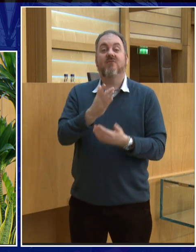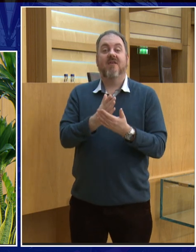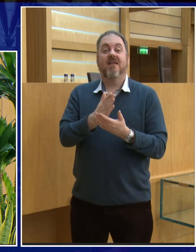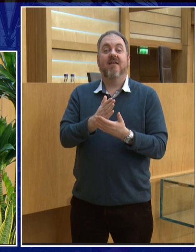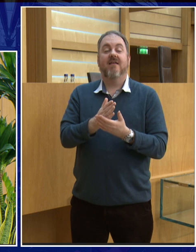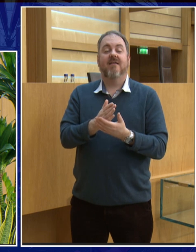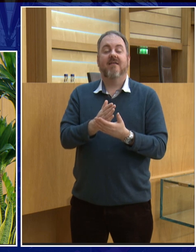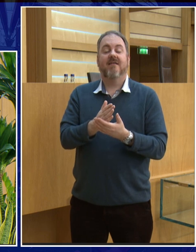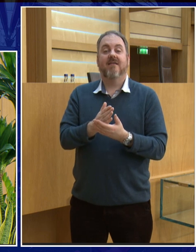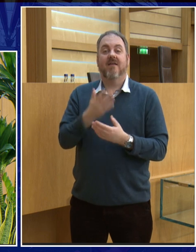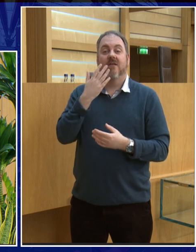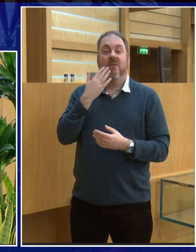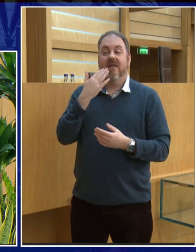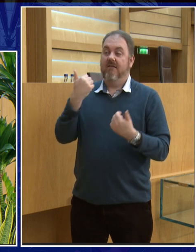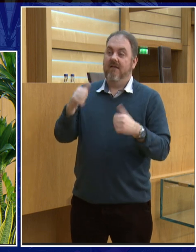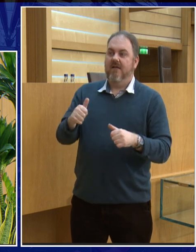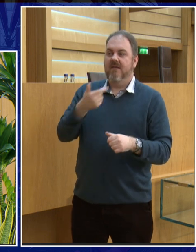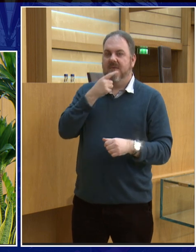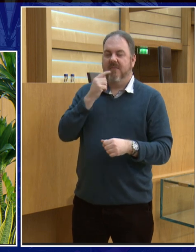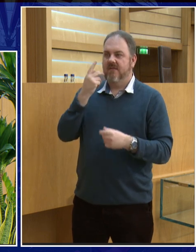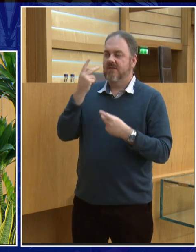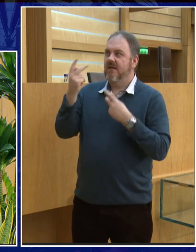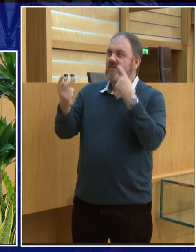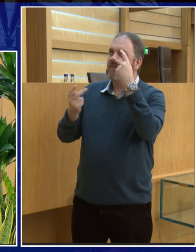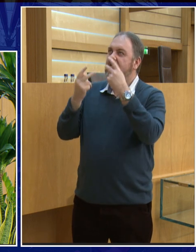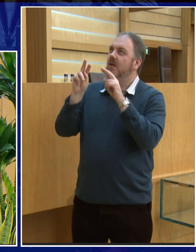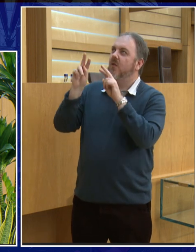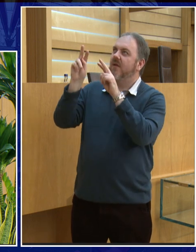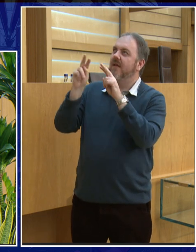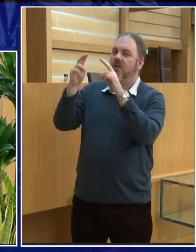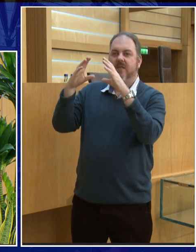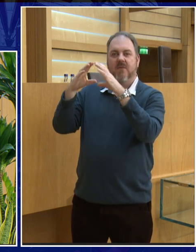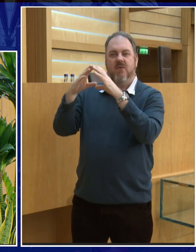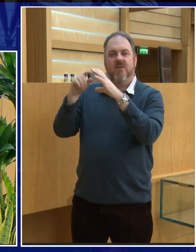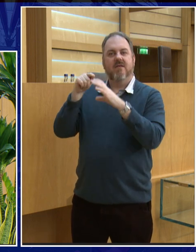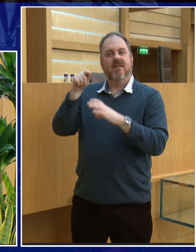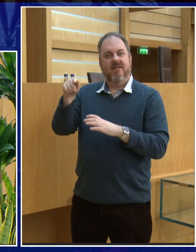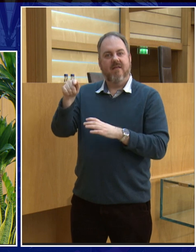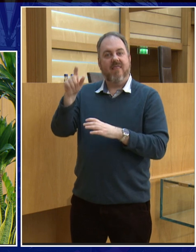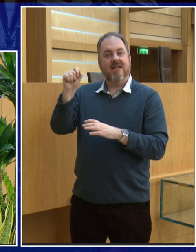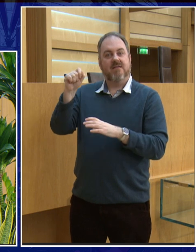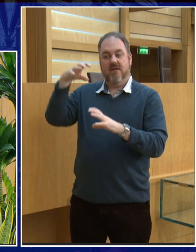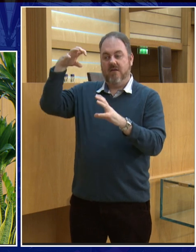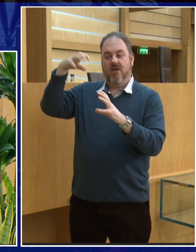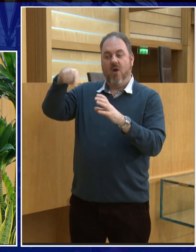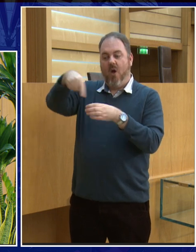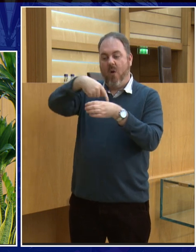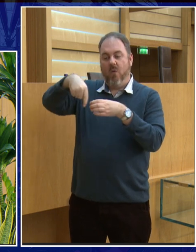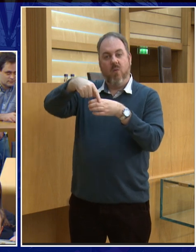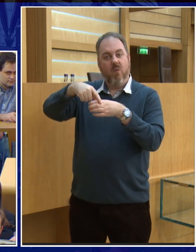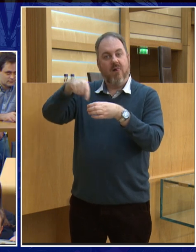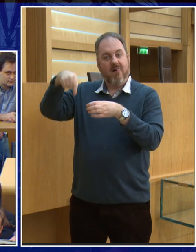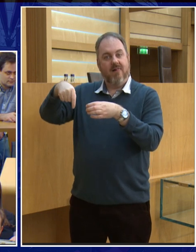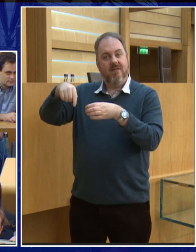first started orbiting the moon and seeing the craters of the moon they named one of the craters of the moon after him so there is a crater on the moon named Wan Hu